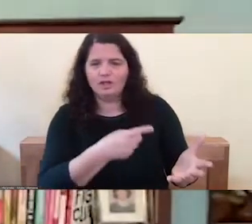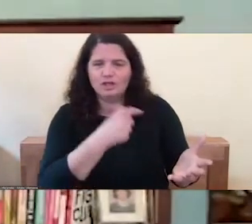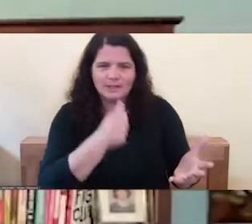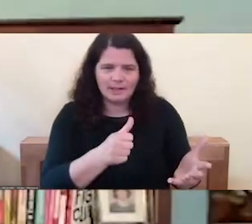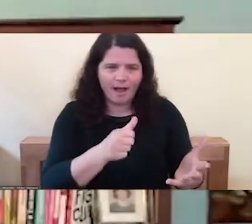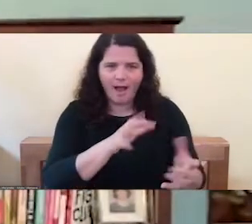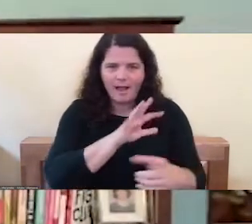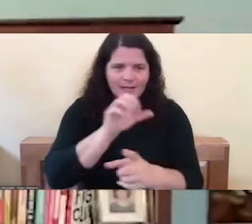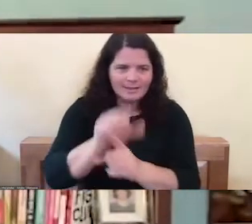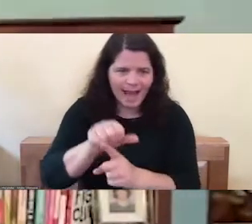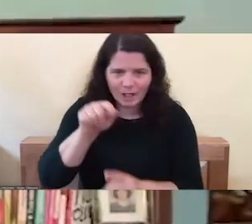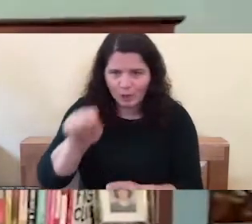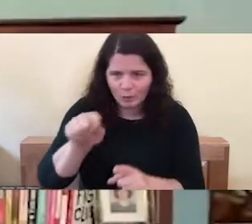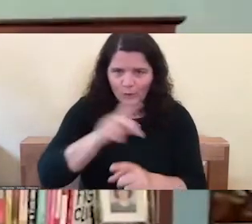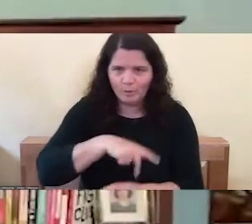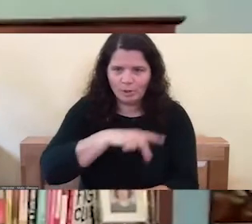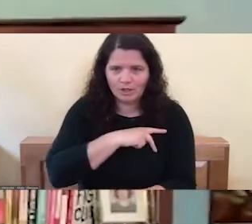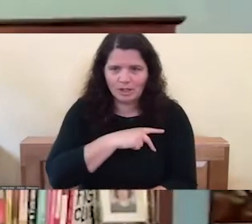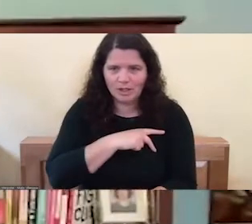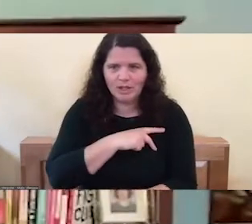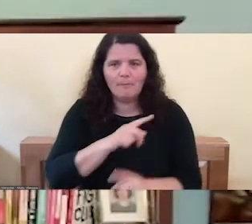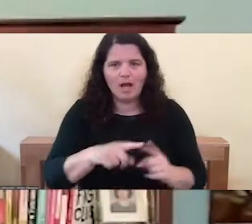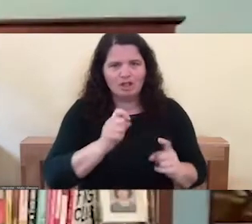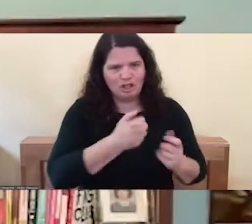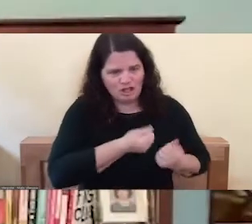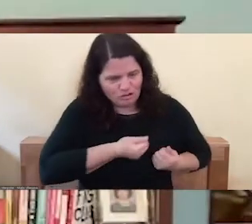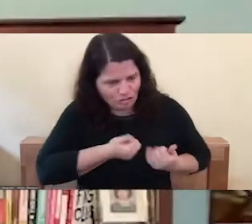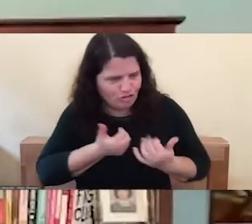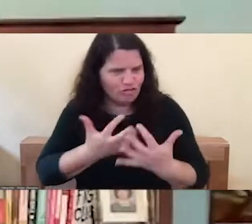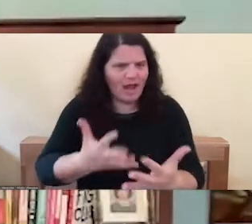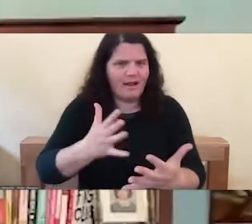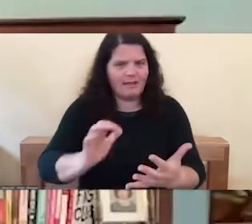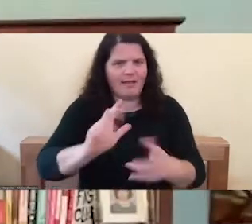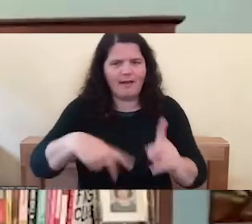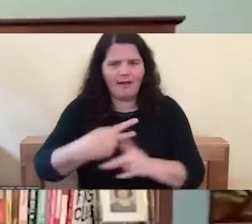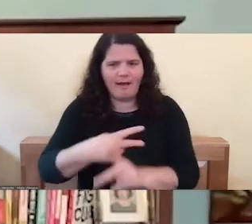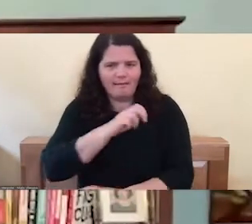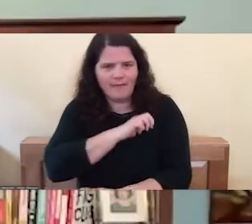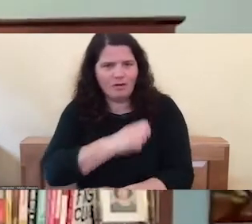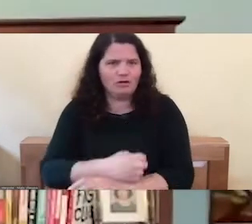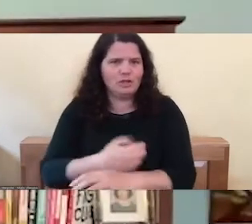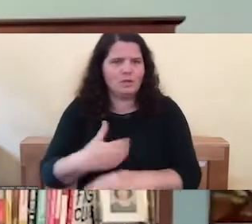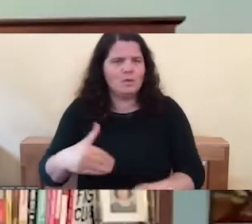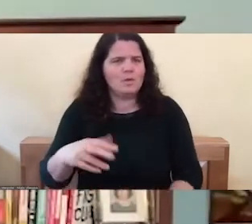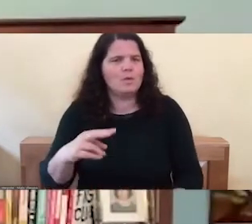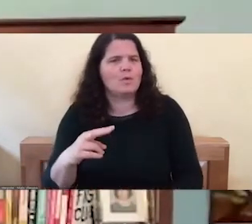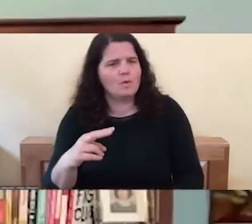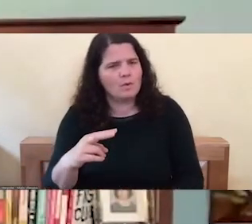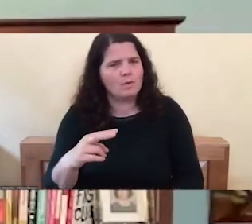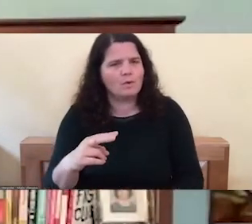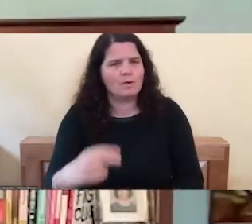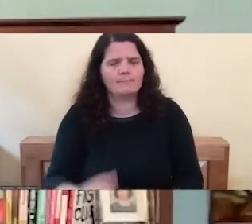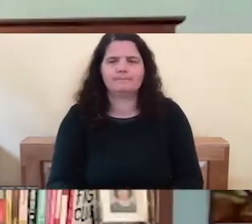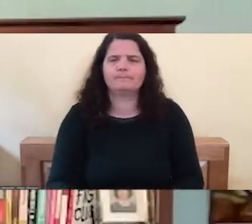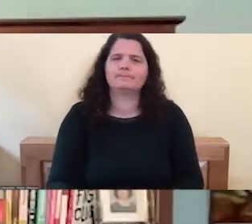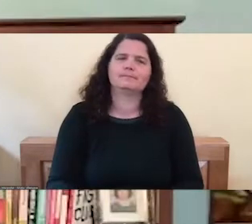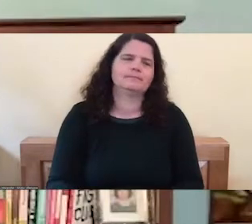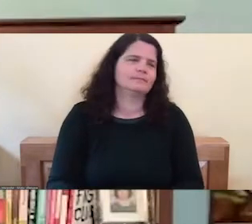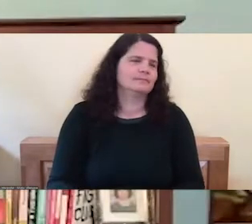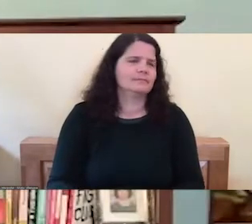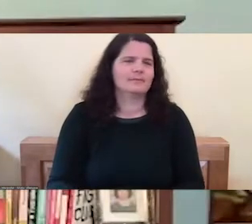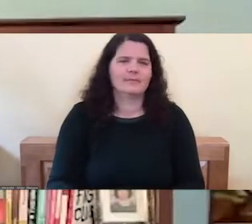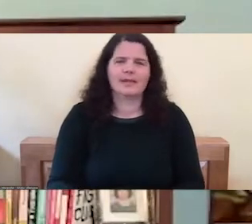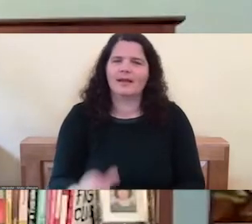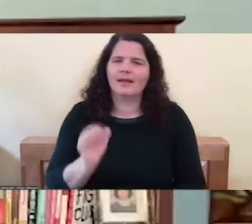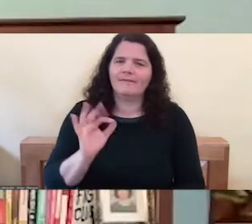know, she's, she's just, but just if she's channeling that energy, I mean, uh, if I could find a man who could hold